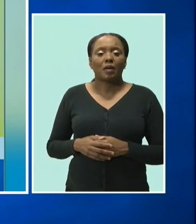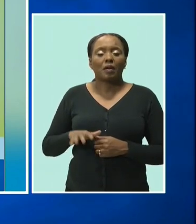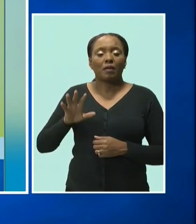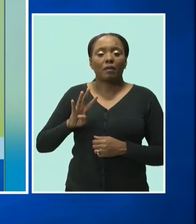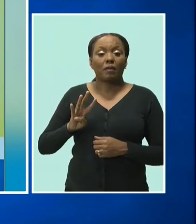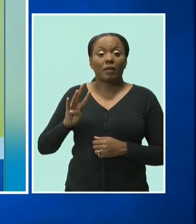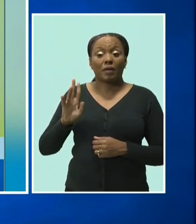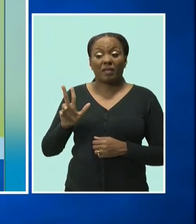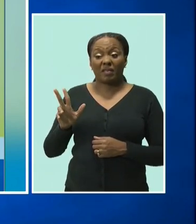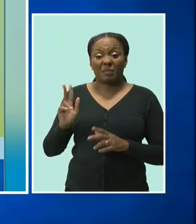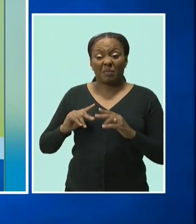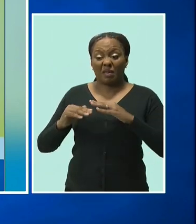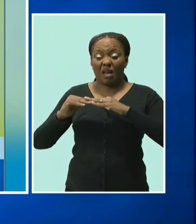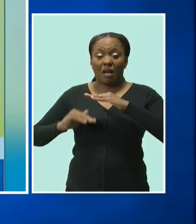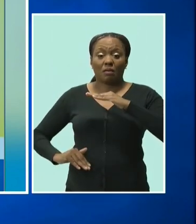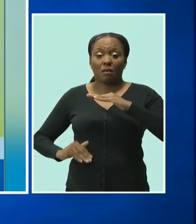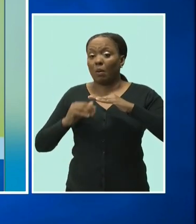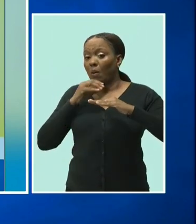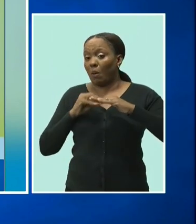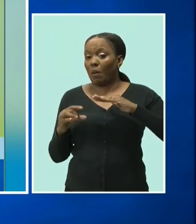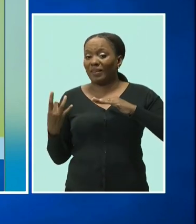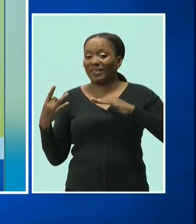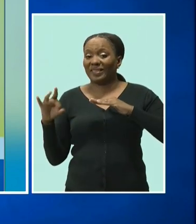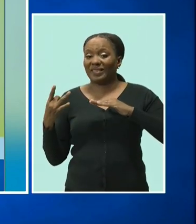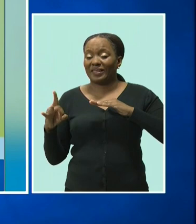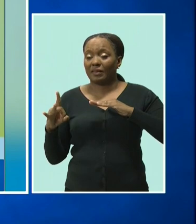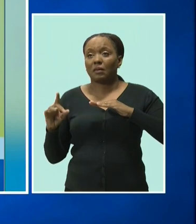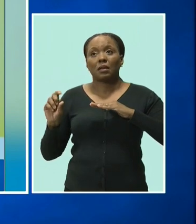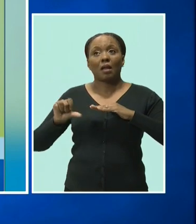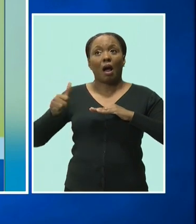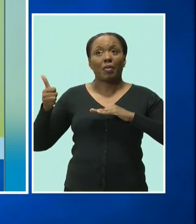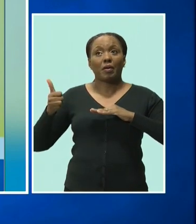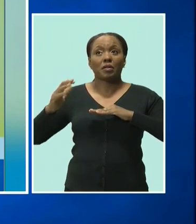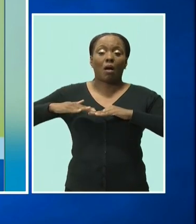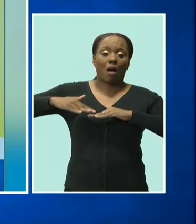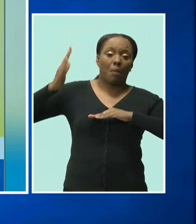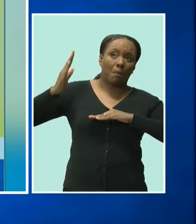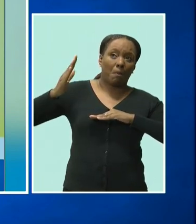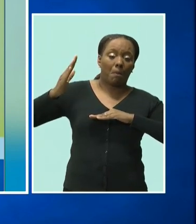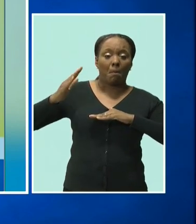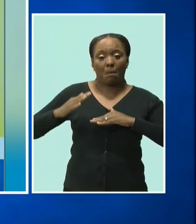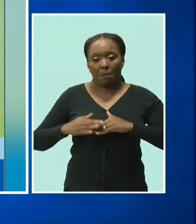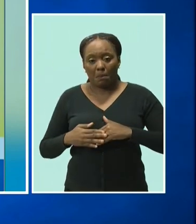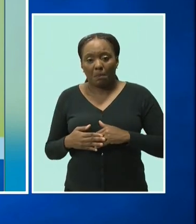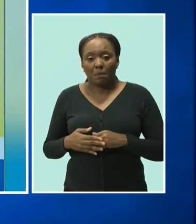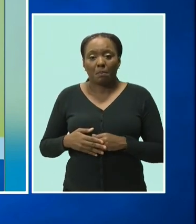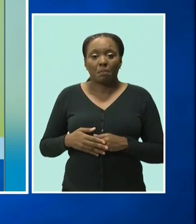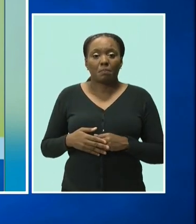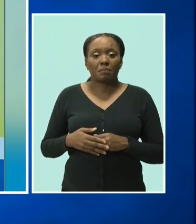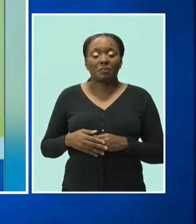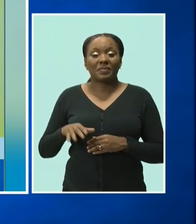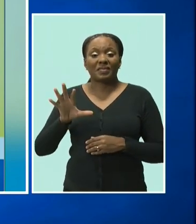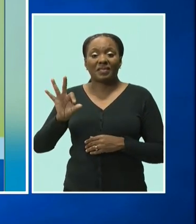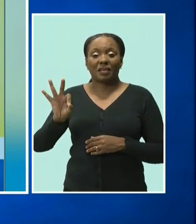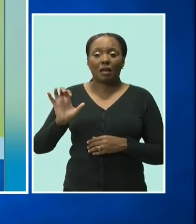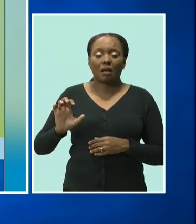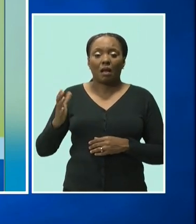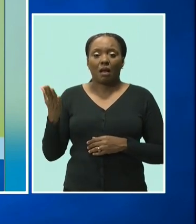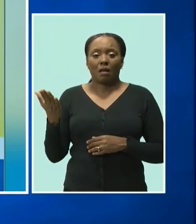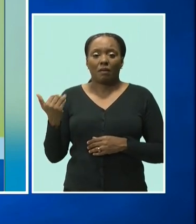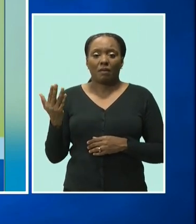comprised of 43 people who were under the age of 18 and 153 who were 18 years and older.